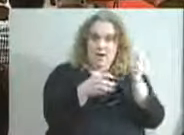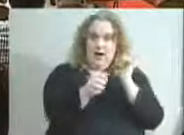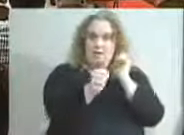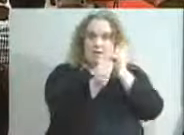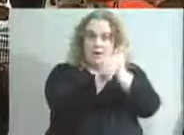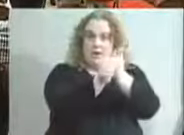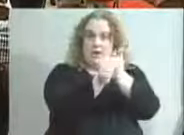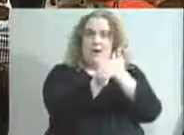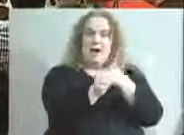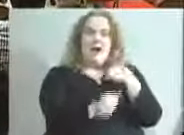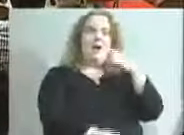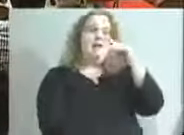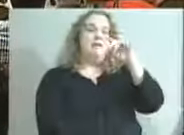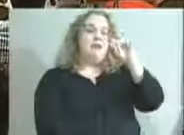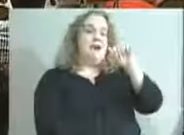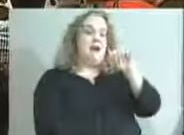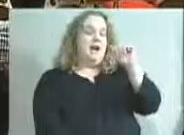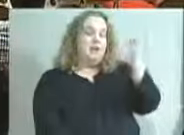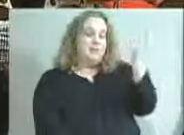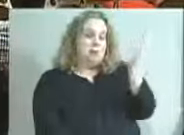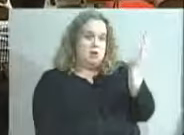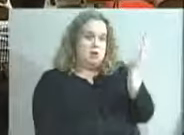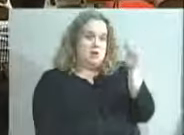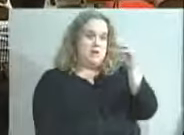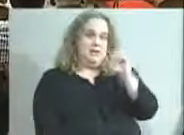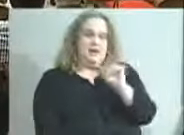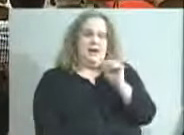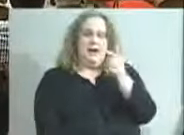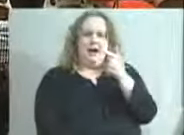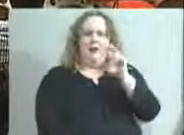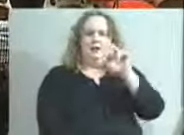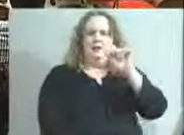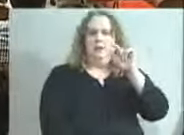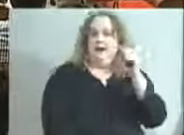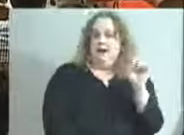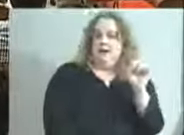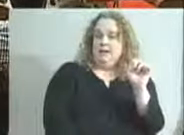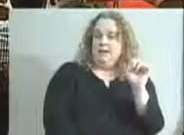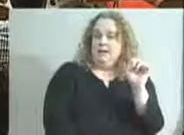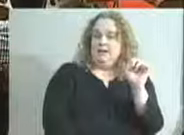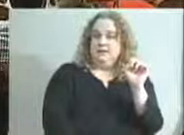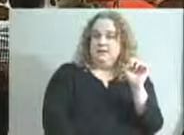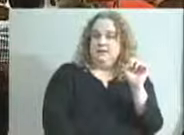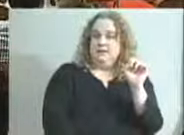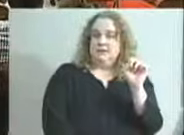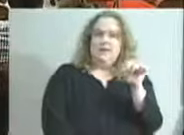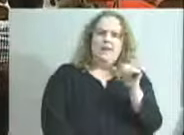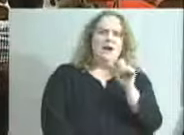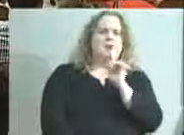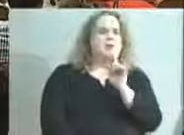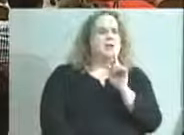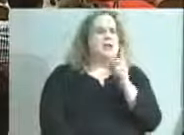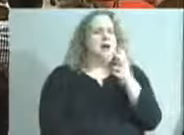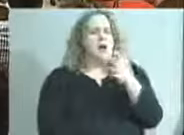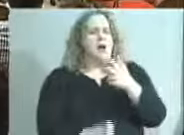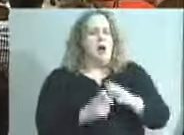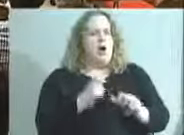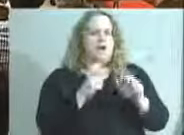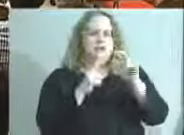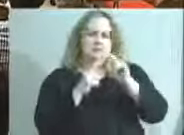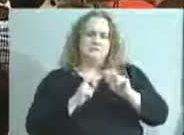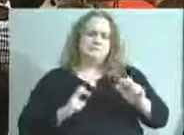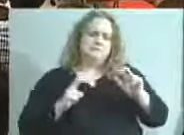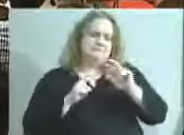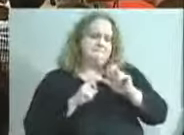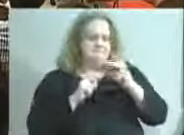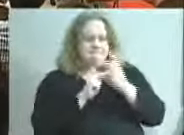and we had data presented to us in aggregate form that made it really difficult to discern what